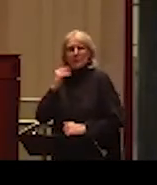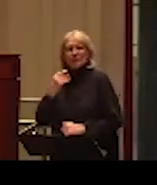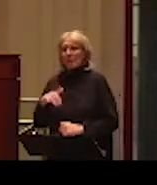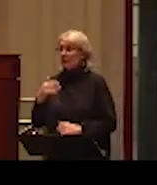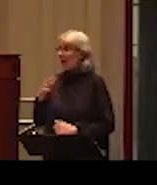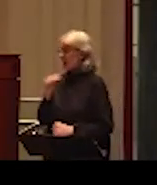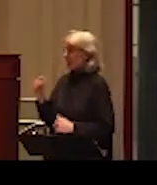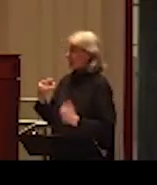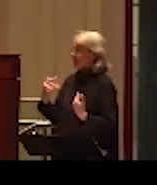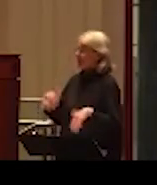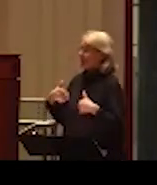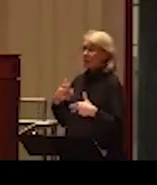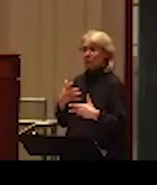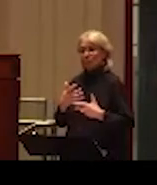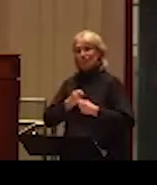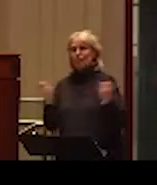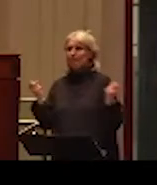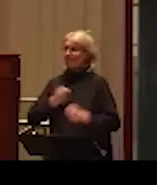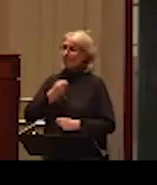um, share that with us.